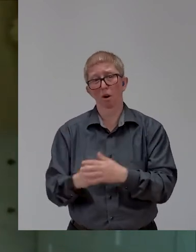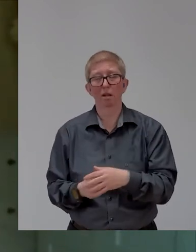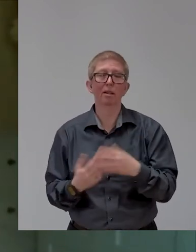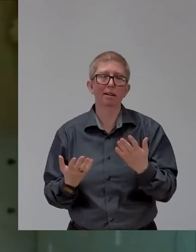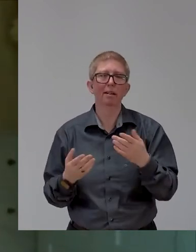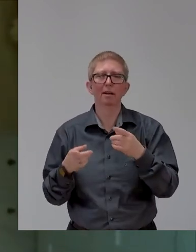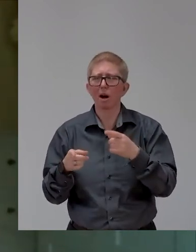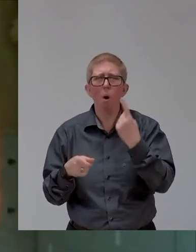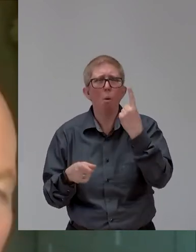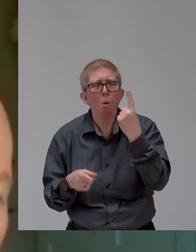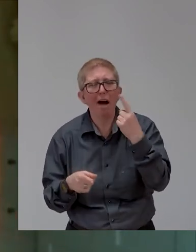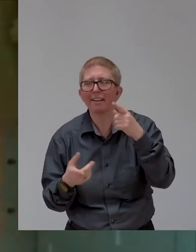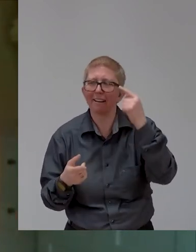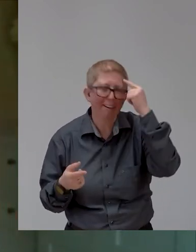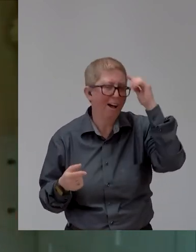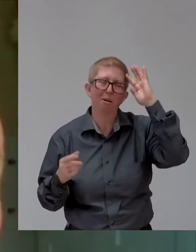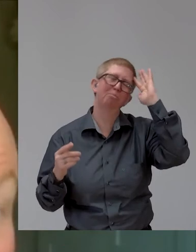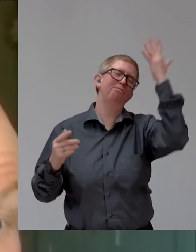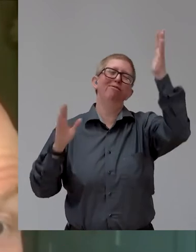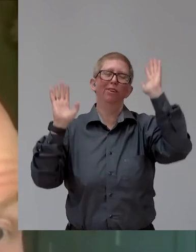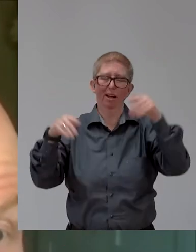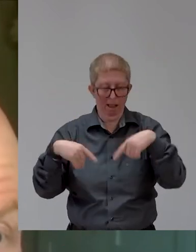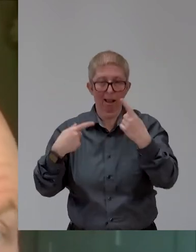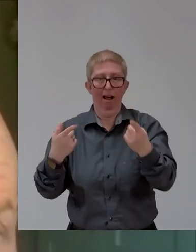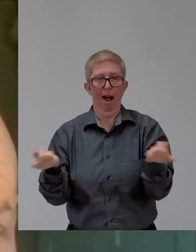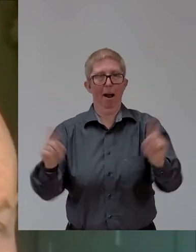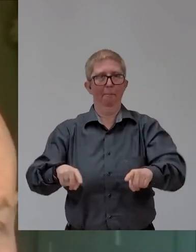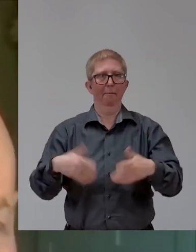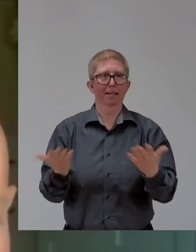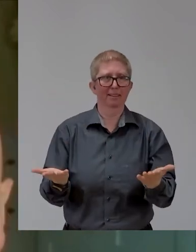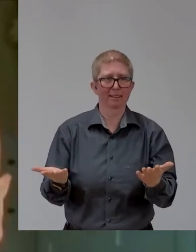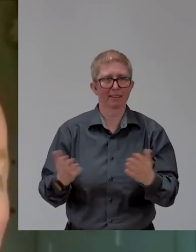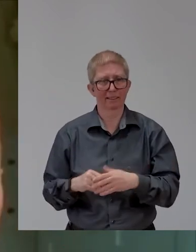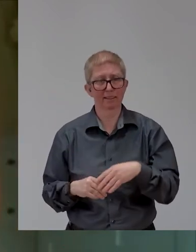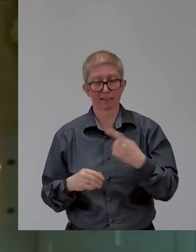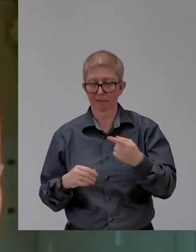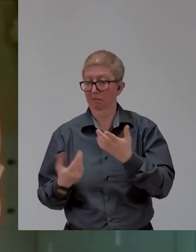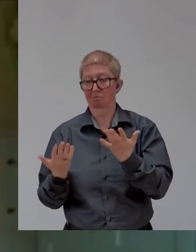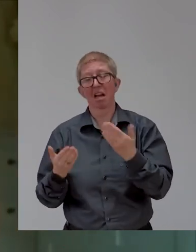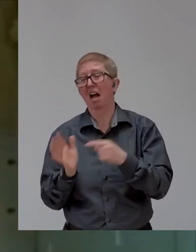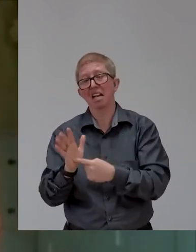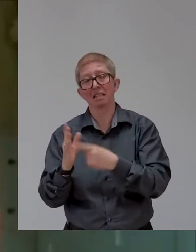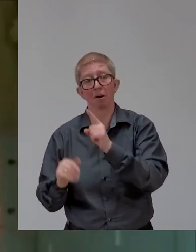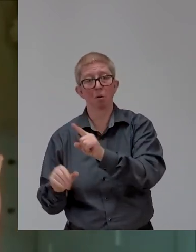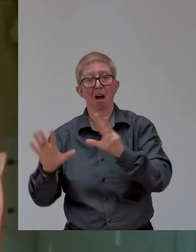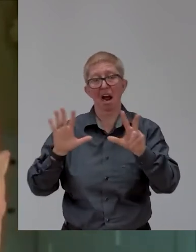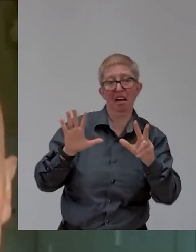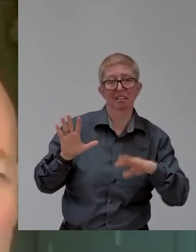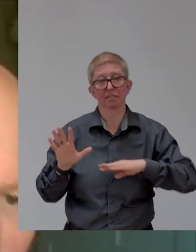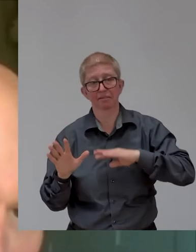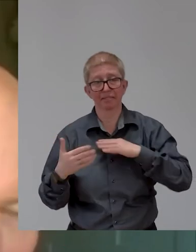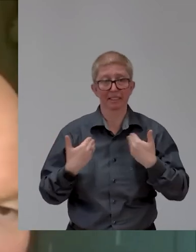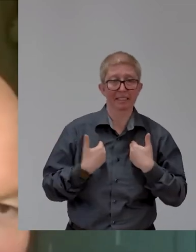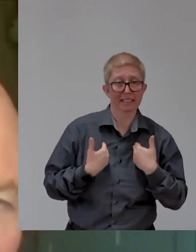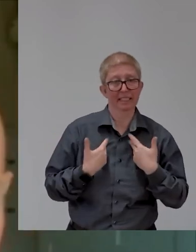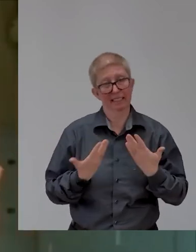how is that going to knock your confidence when you're 18 years old? Um, now I've dealt with it because I'm quite a confident person. I've